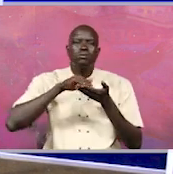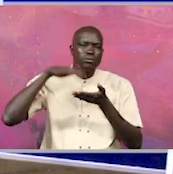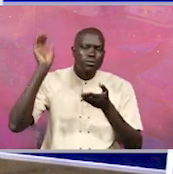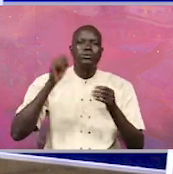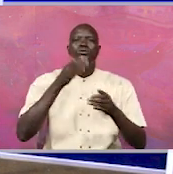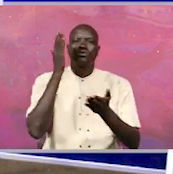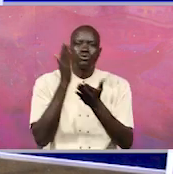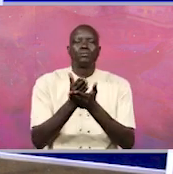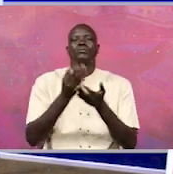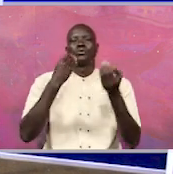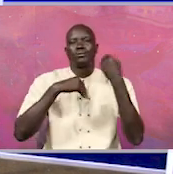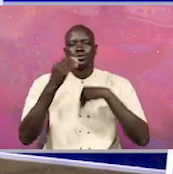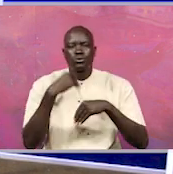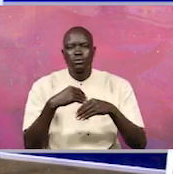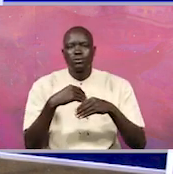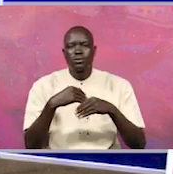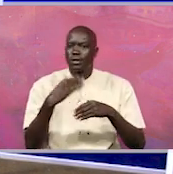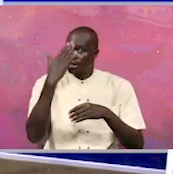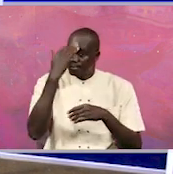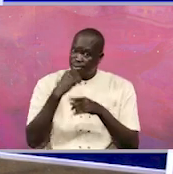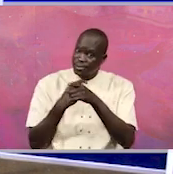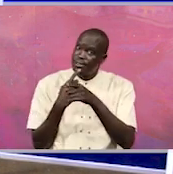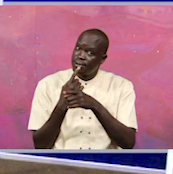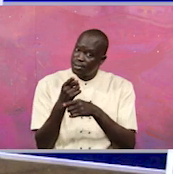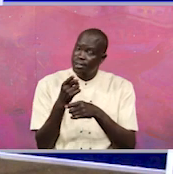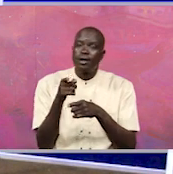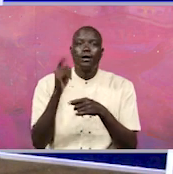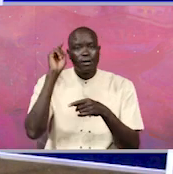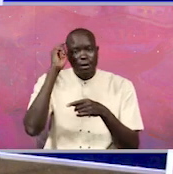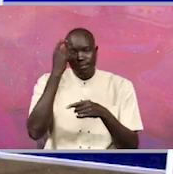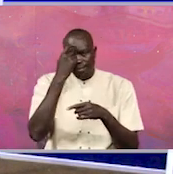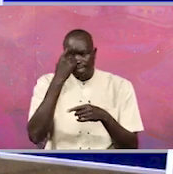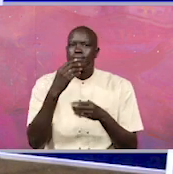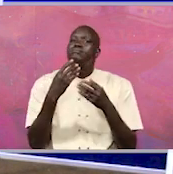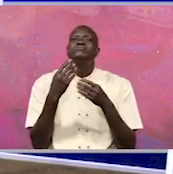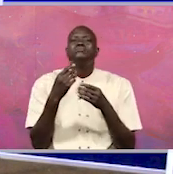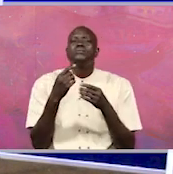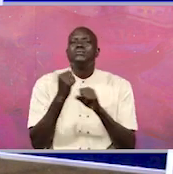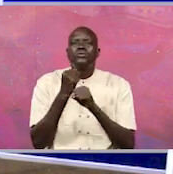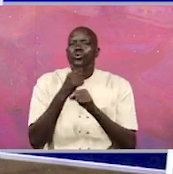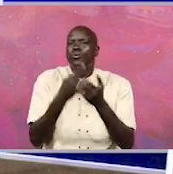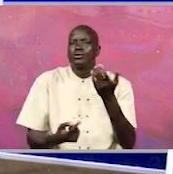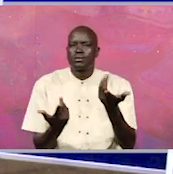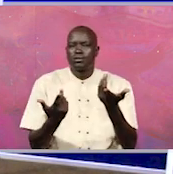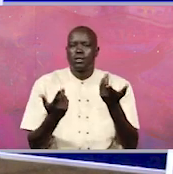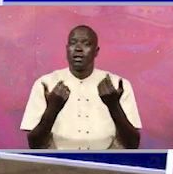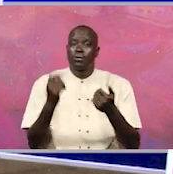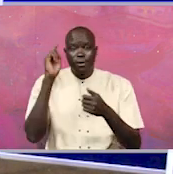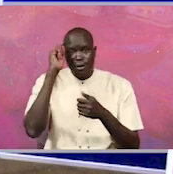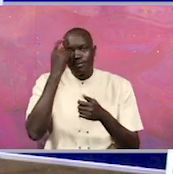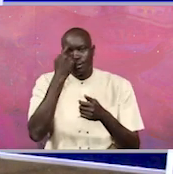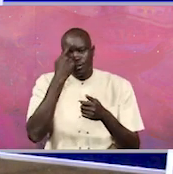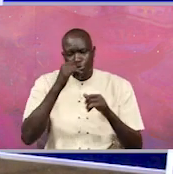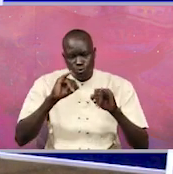That's right. saying. That's I'm saying. As government, we are putting it all into